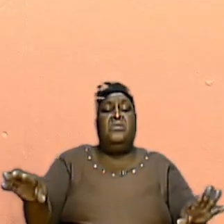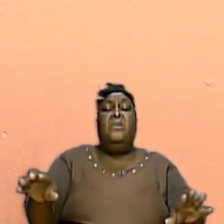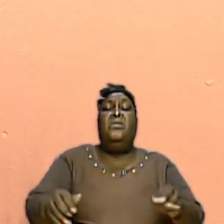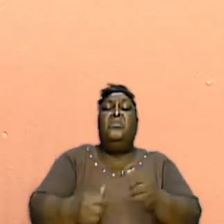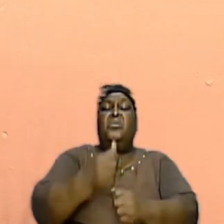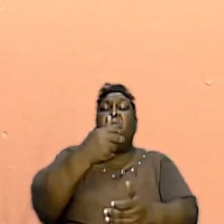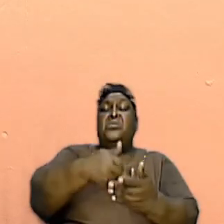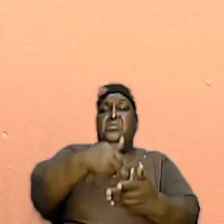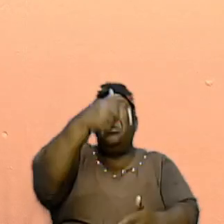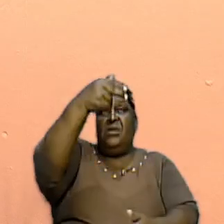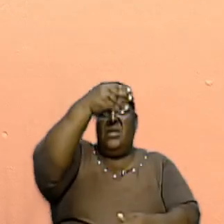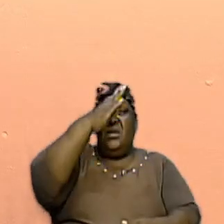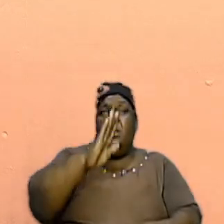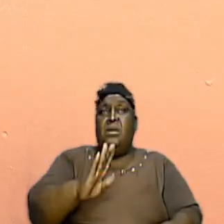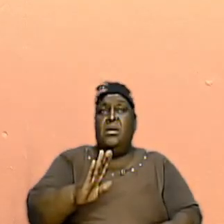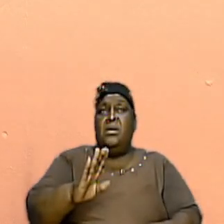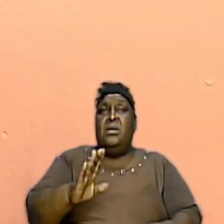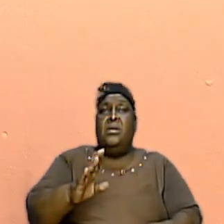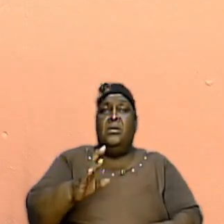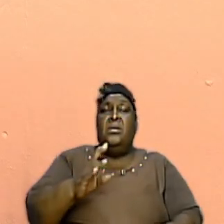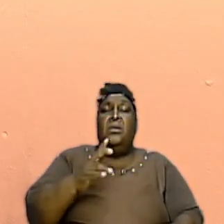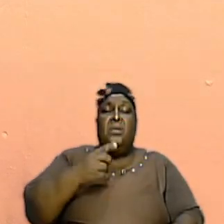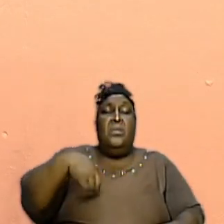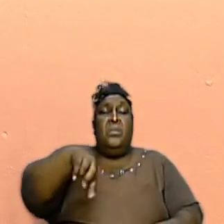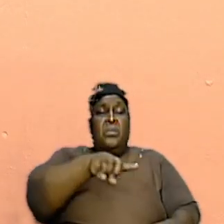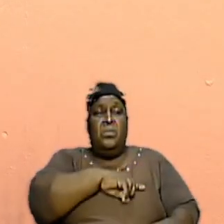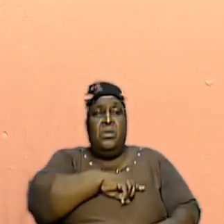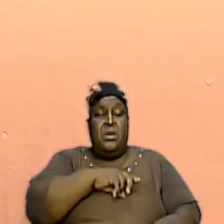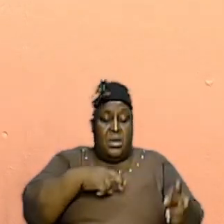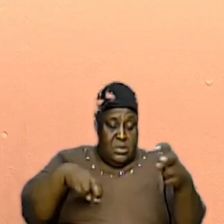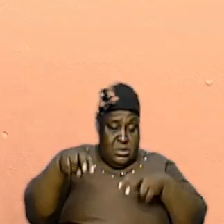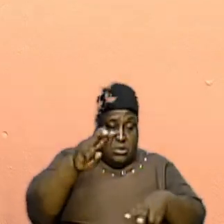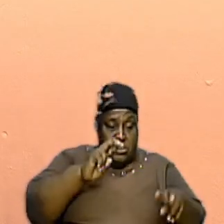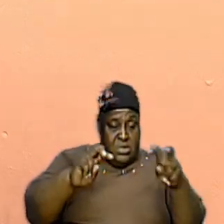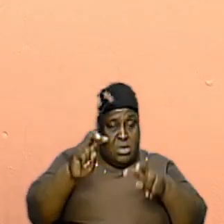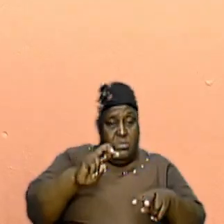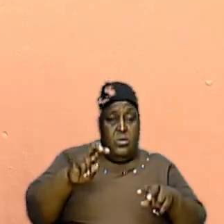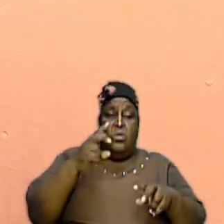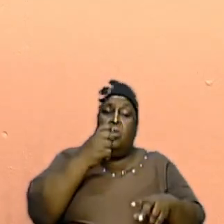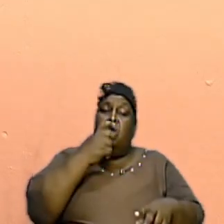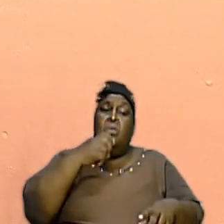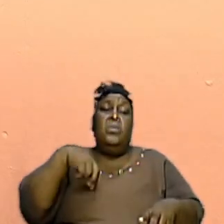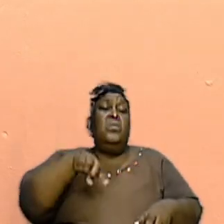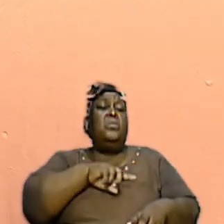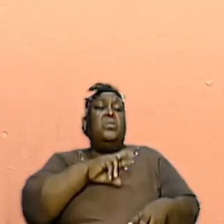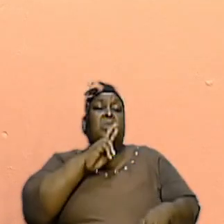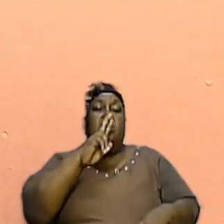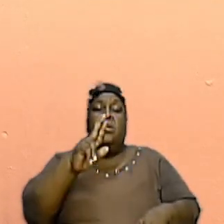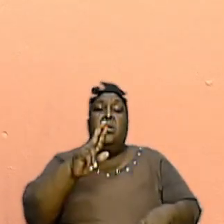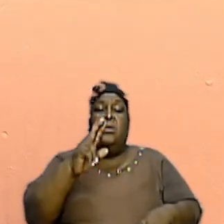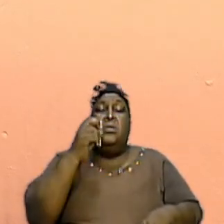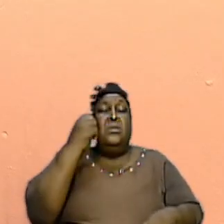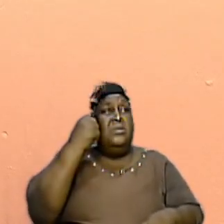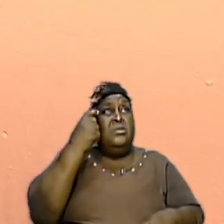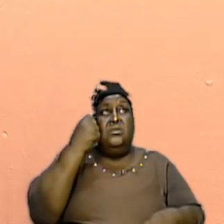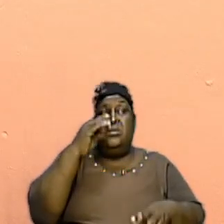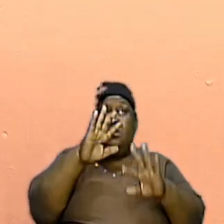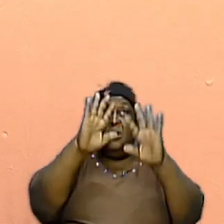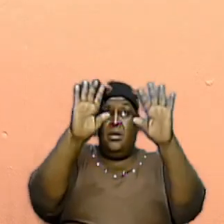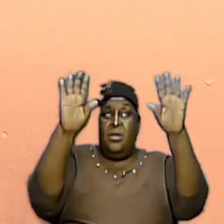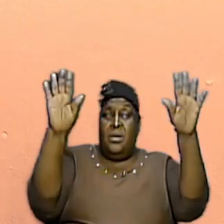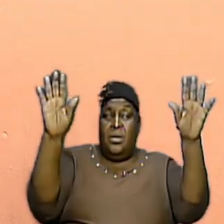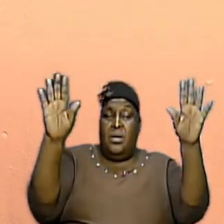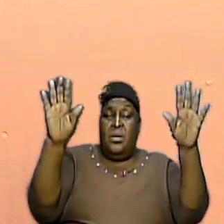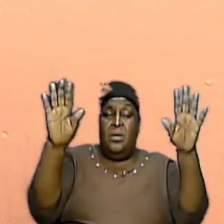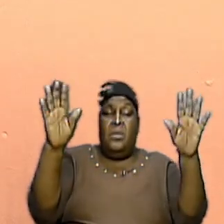God, we take stock of who we are and understand clearly what we are a